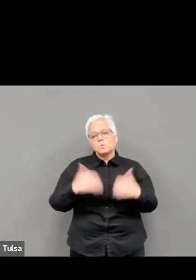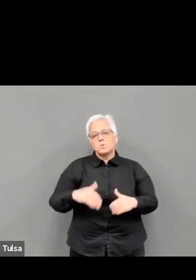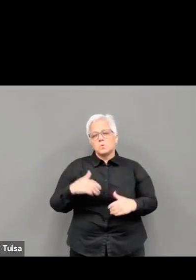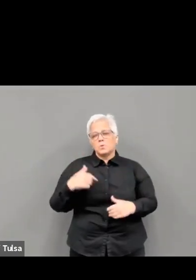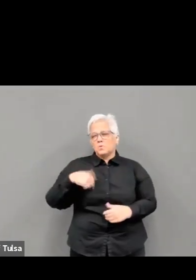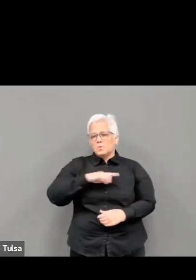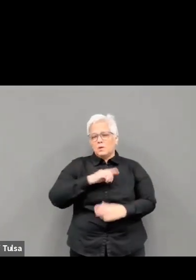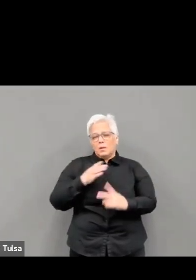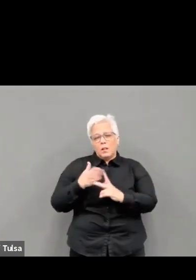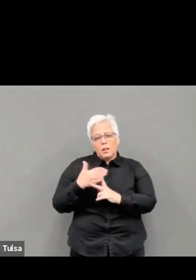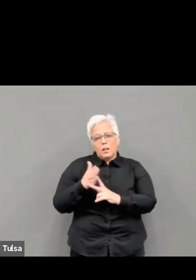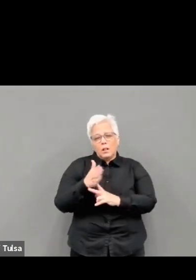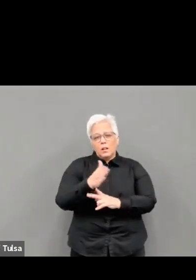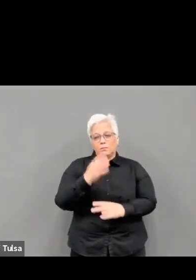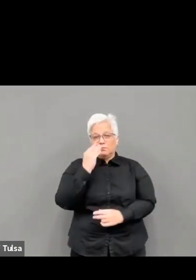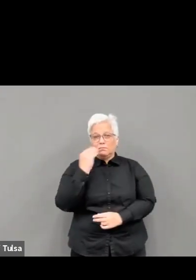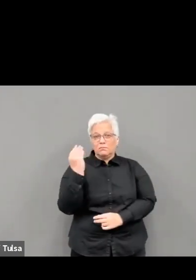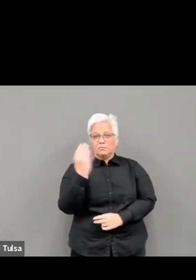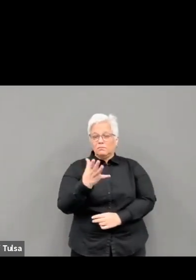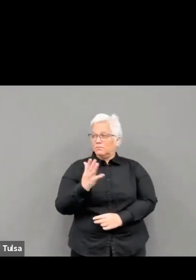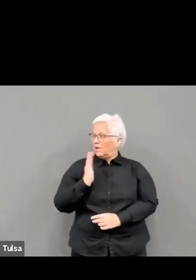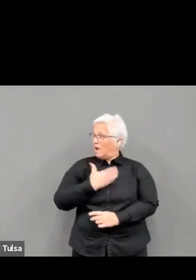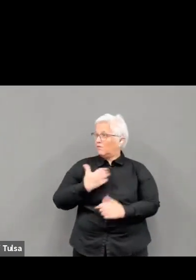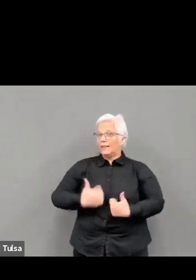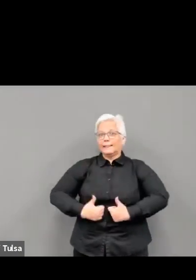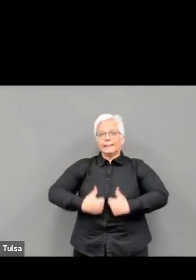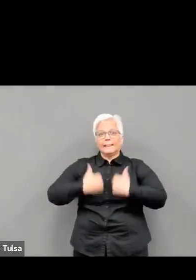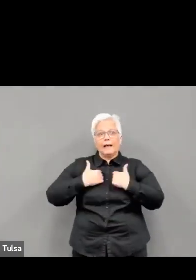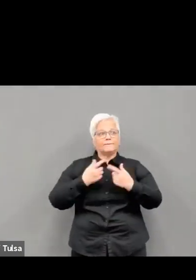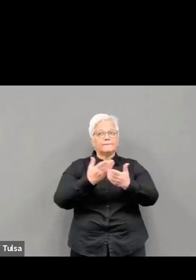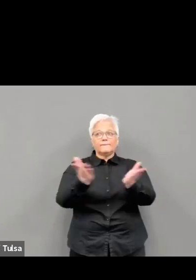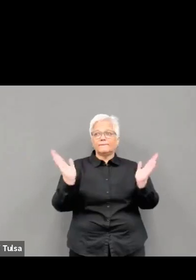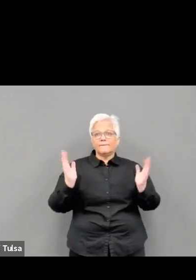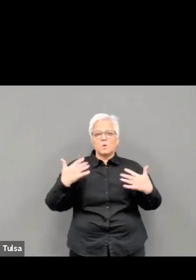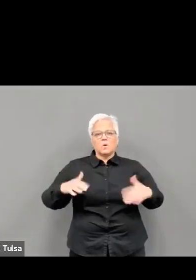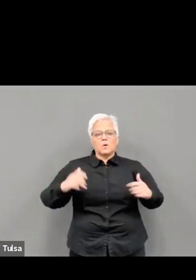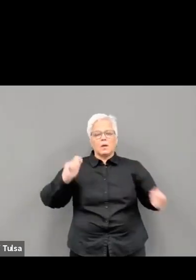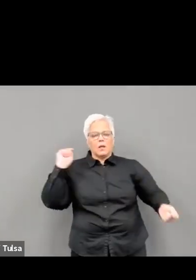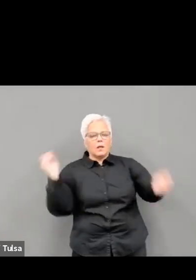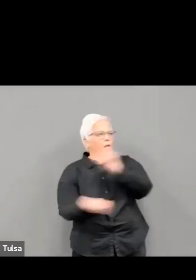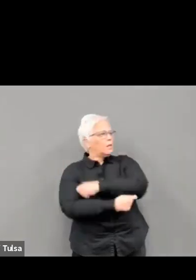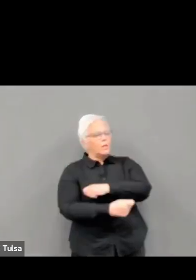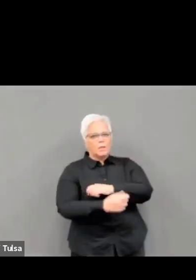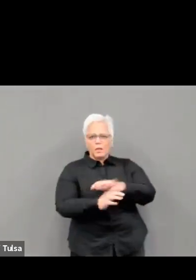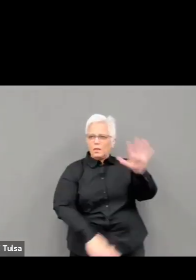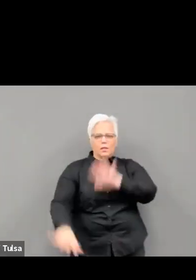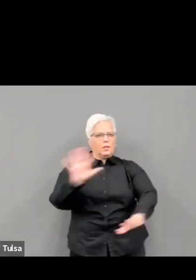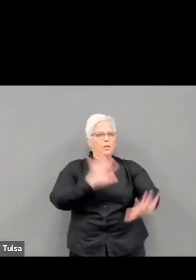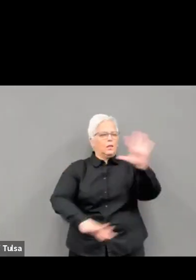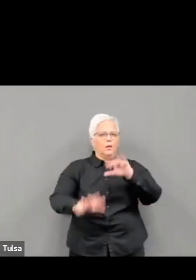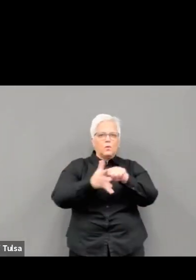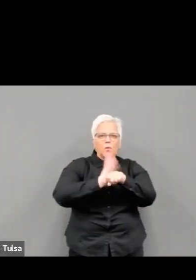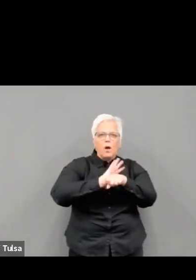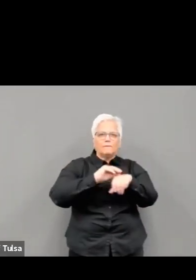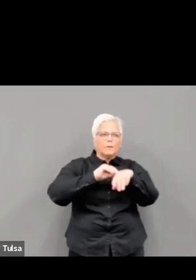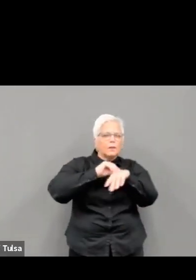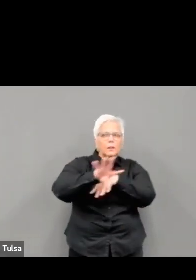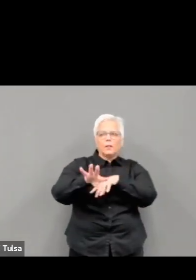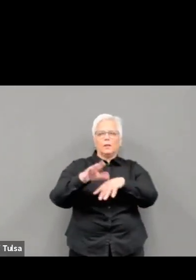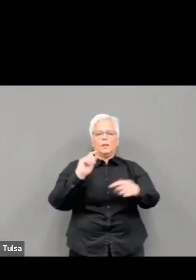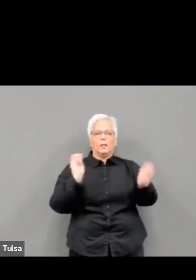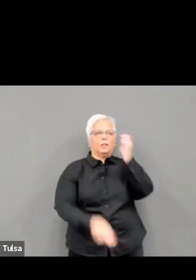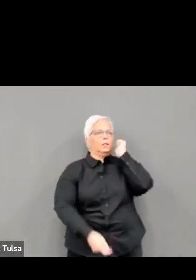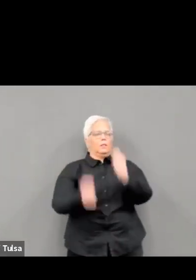lives changed in that first month. The first positive test turned up on March 6th. On March